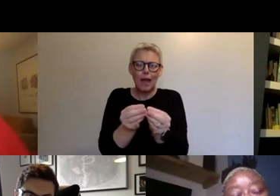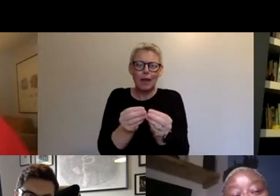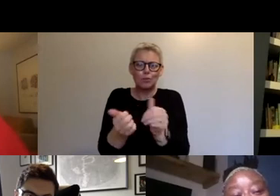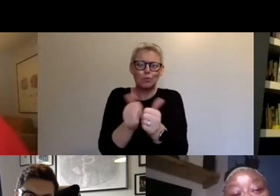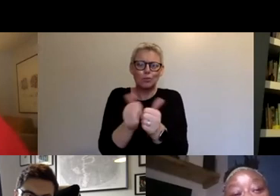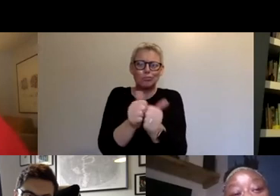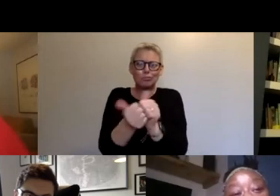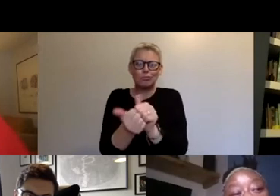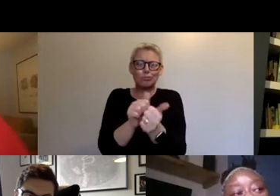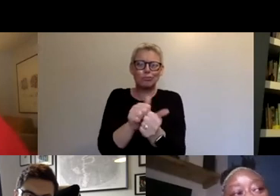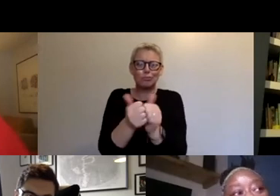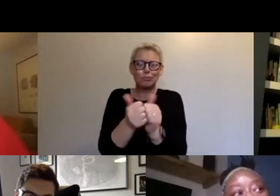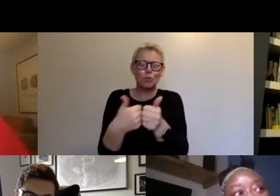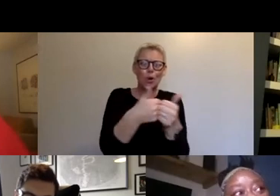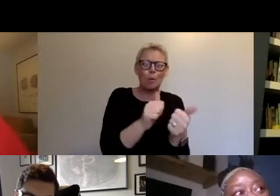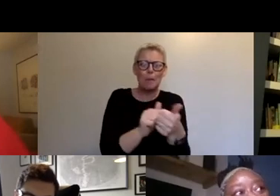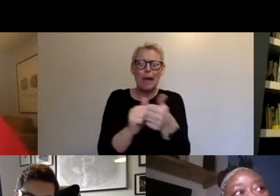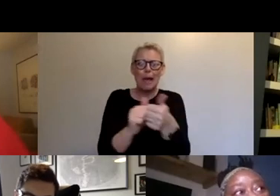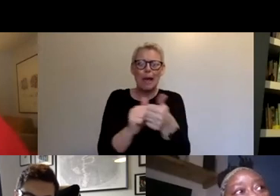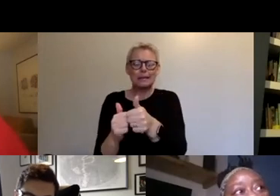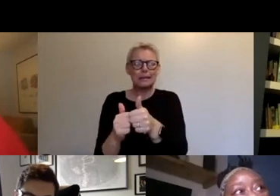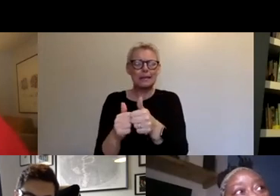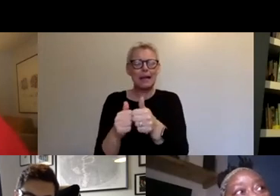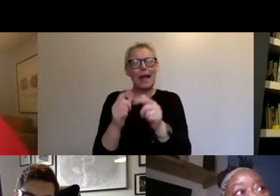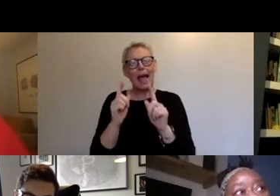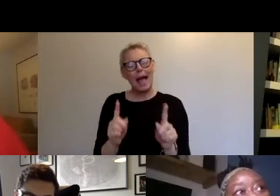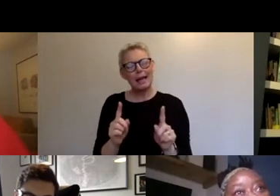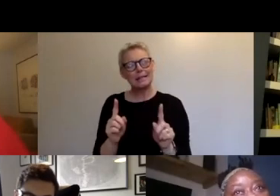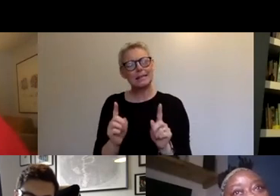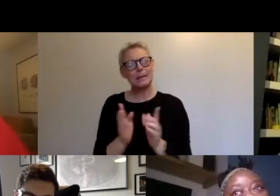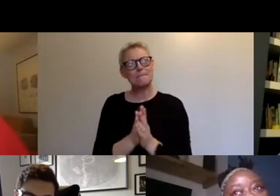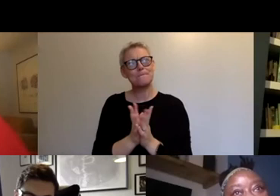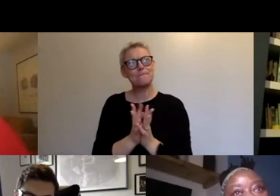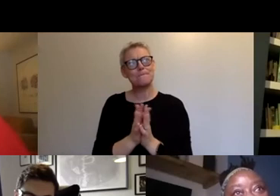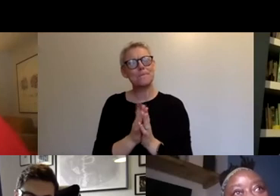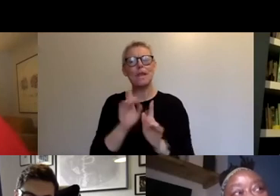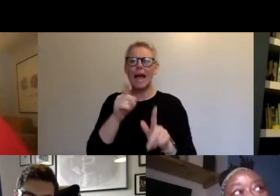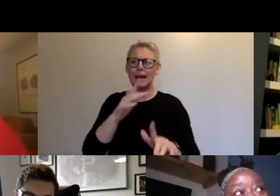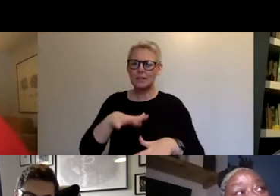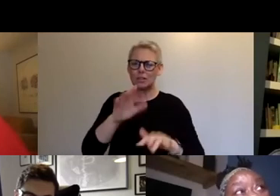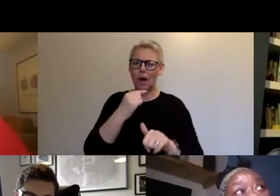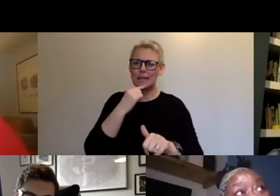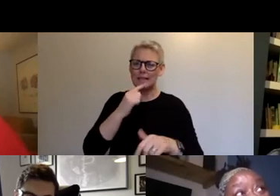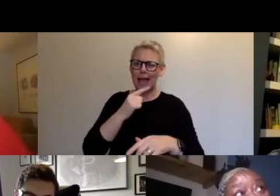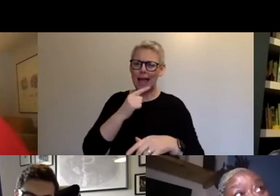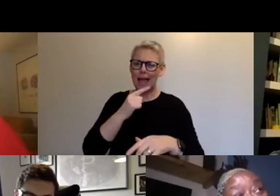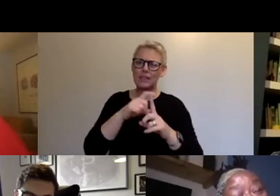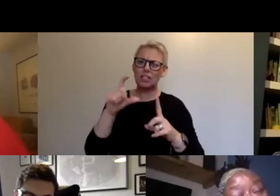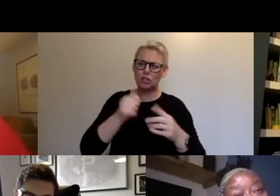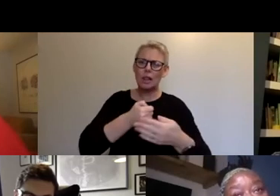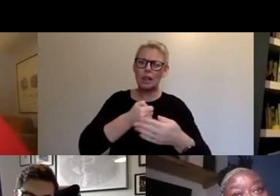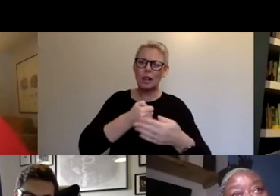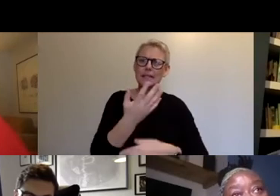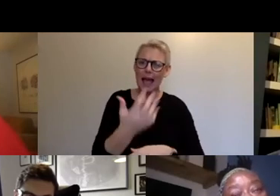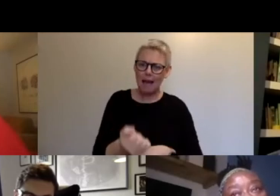expand the experience because I started off saying that, um, there are limitations with the digital offer, but I, in my